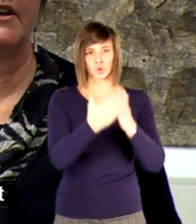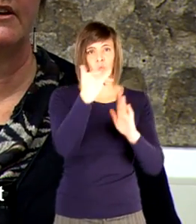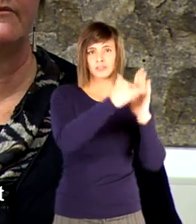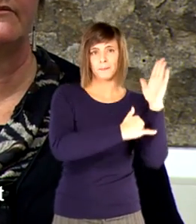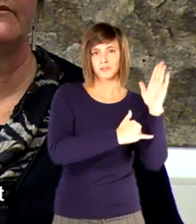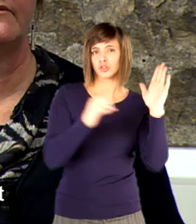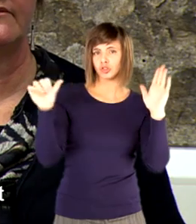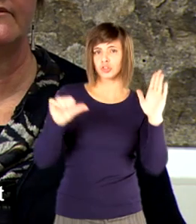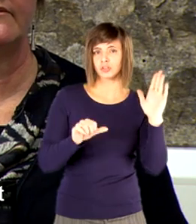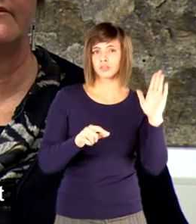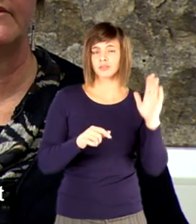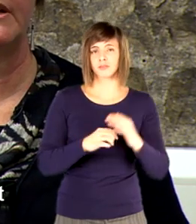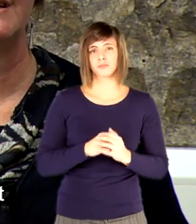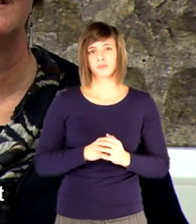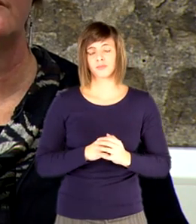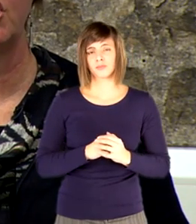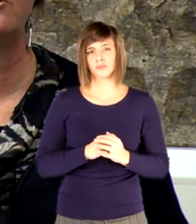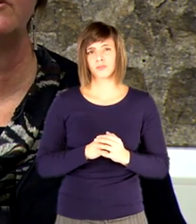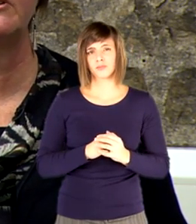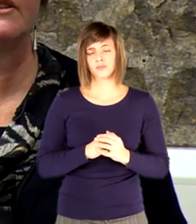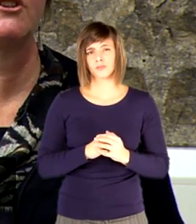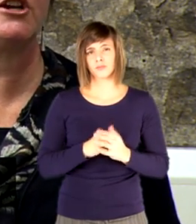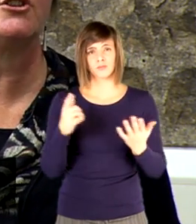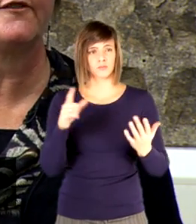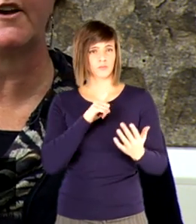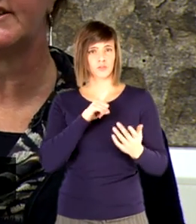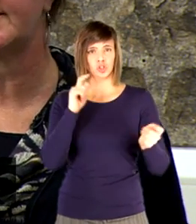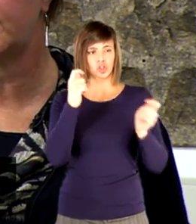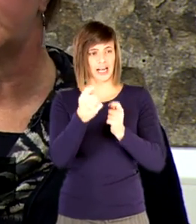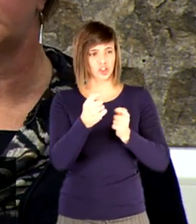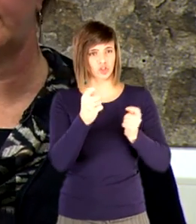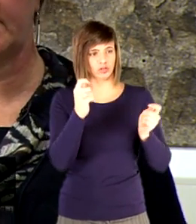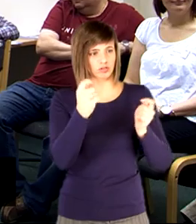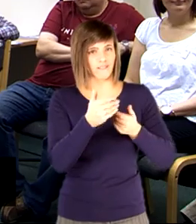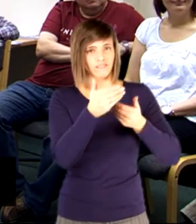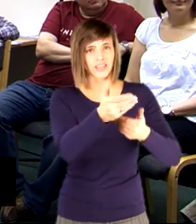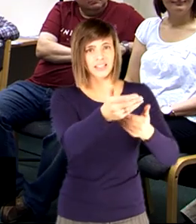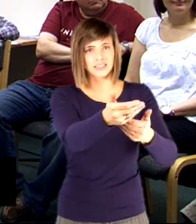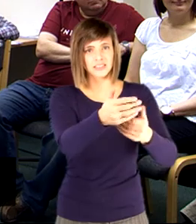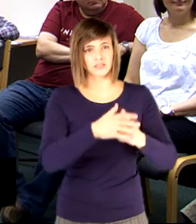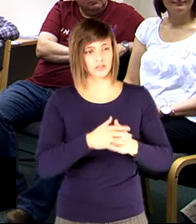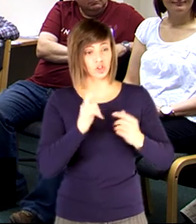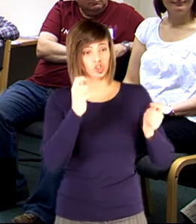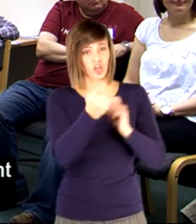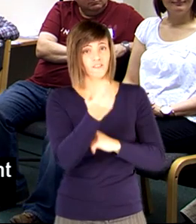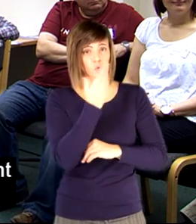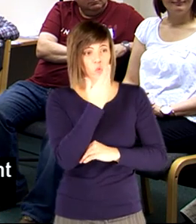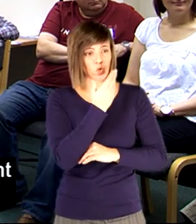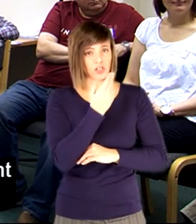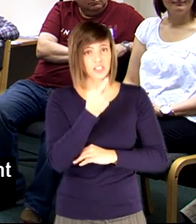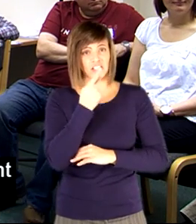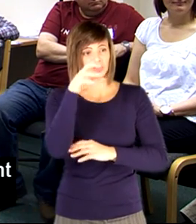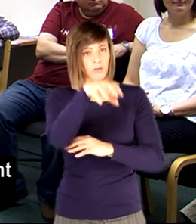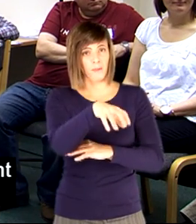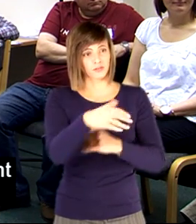because it's a change of phase. It's a change of school, effectively, the secondary